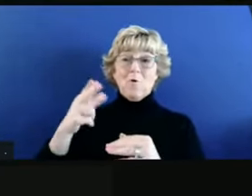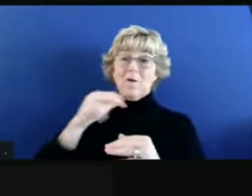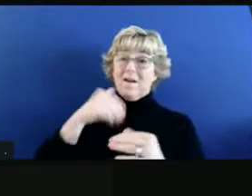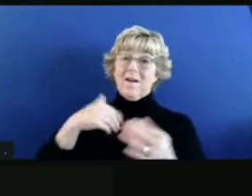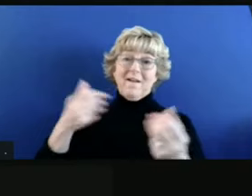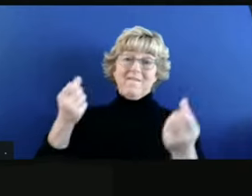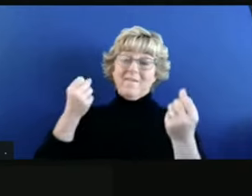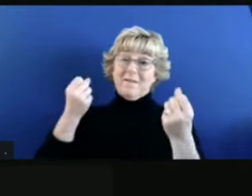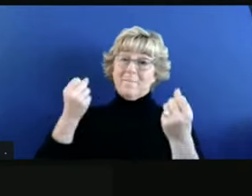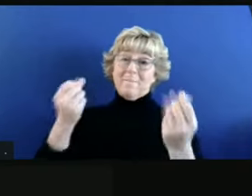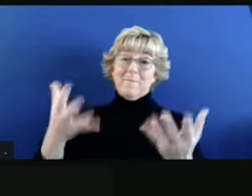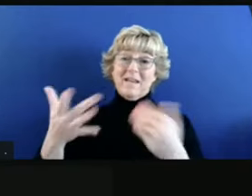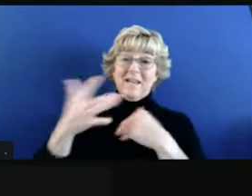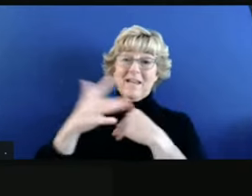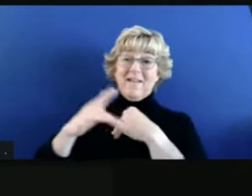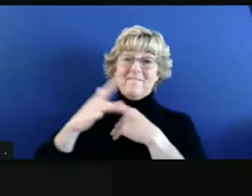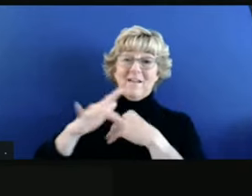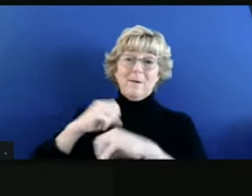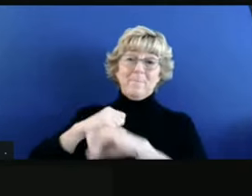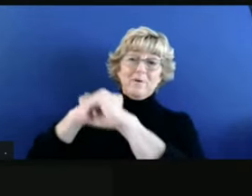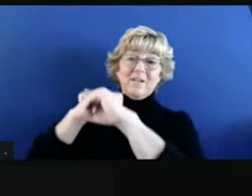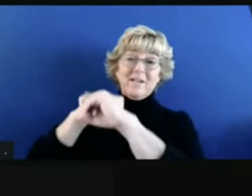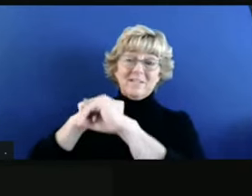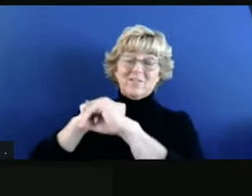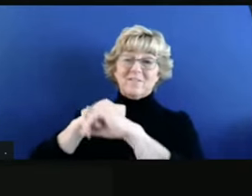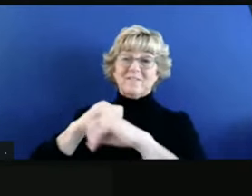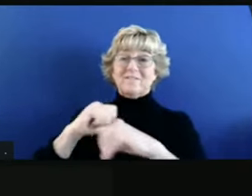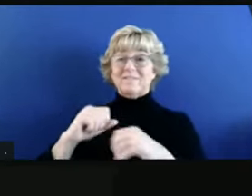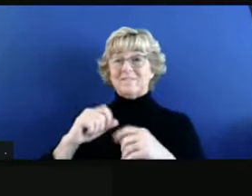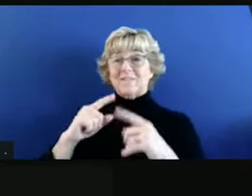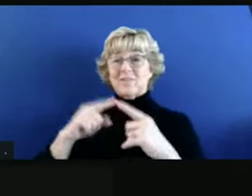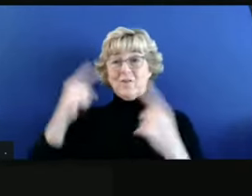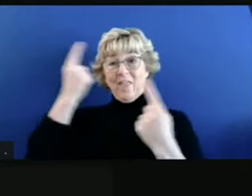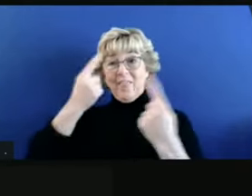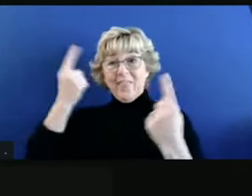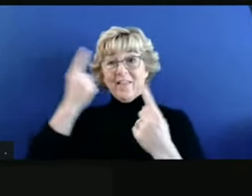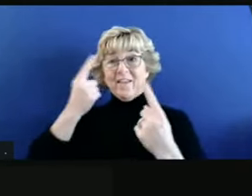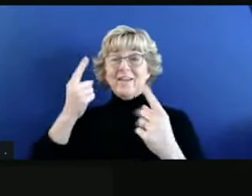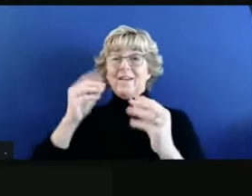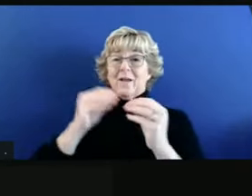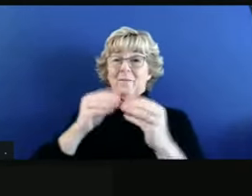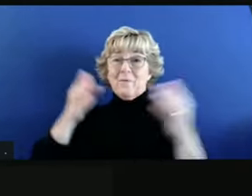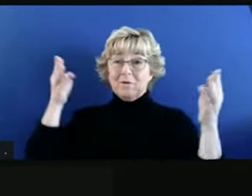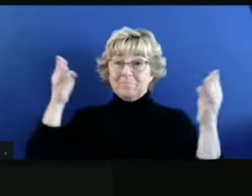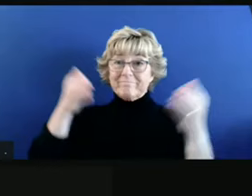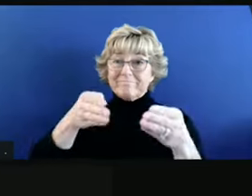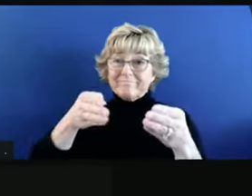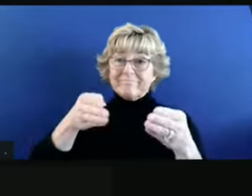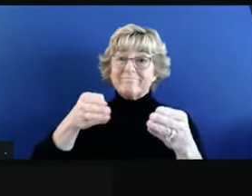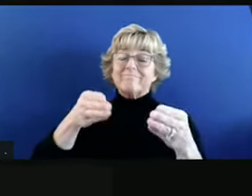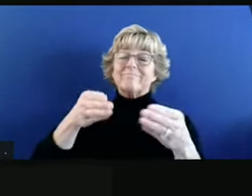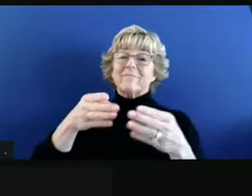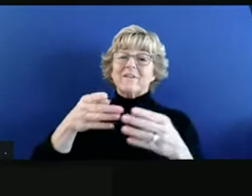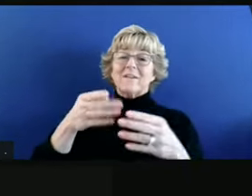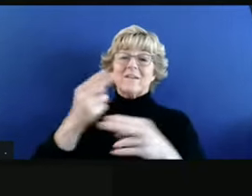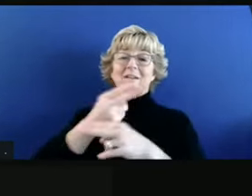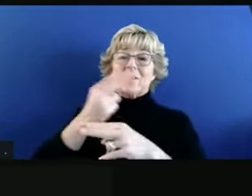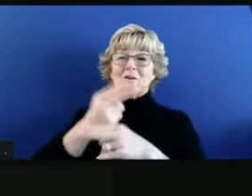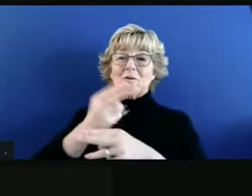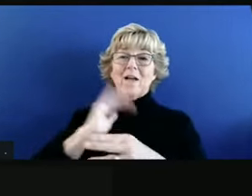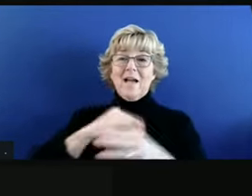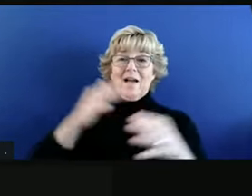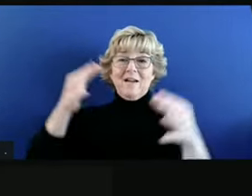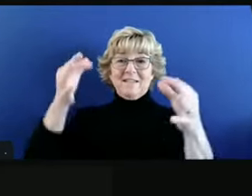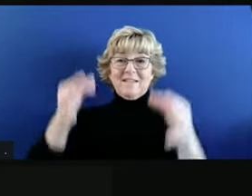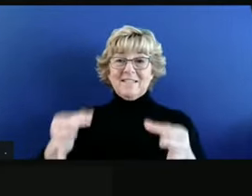tools in our toolbox. We didn't have the ability to think in a more targeted way, to apply some of our decisions